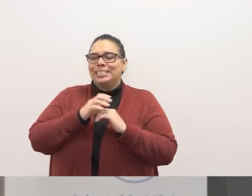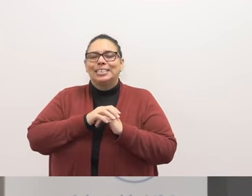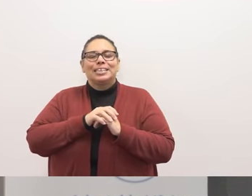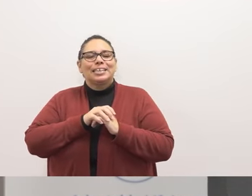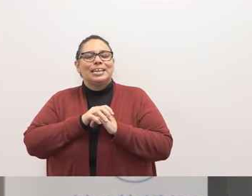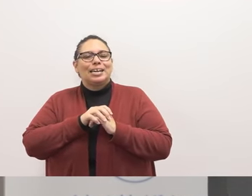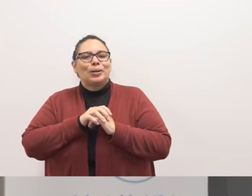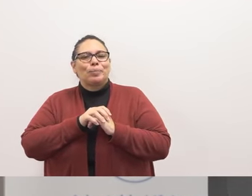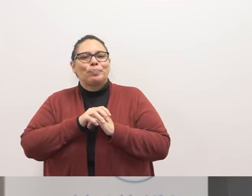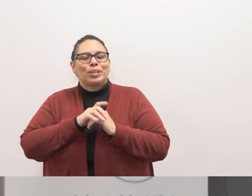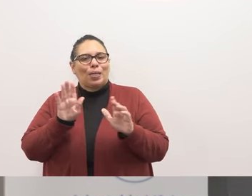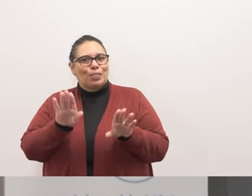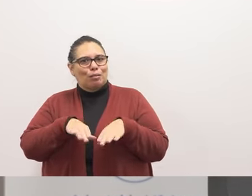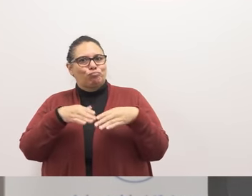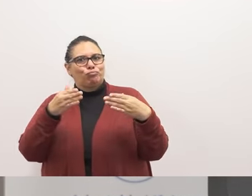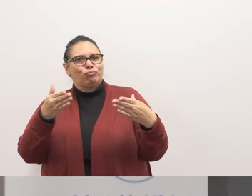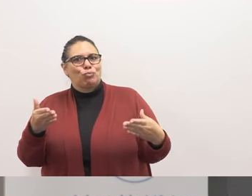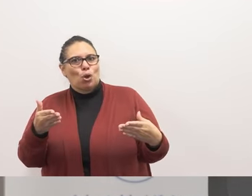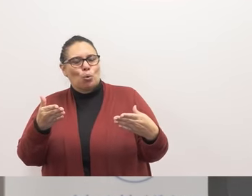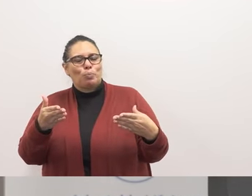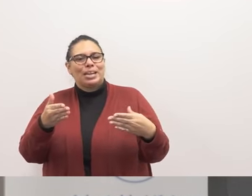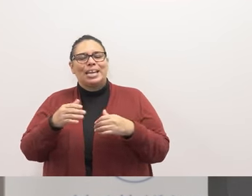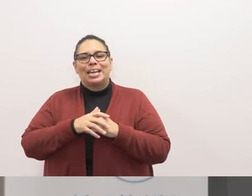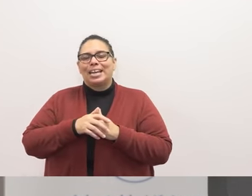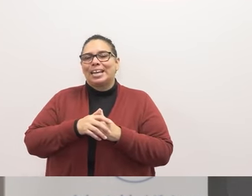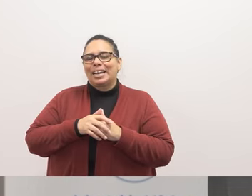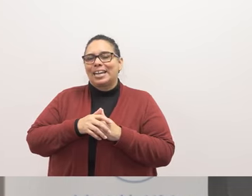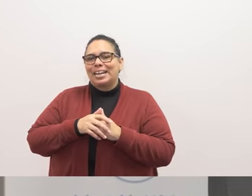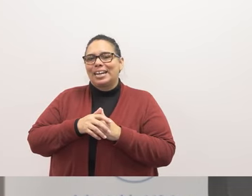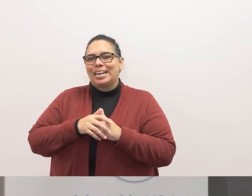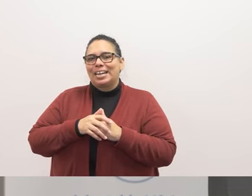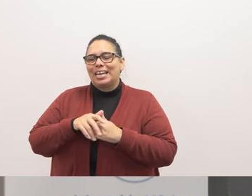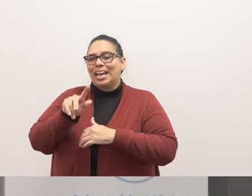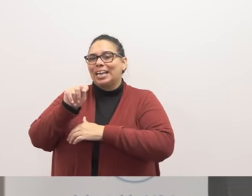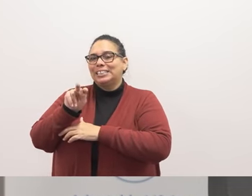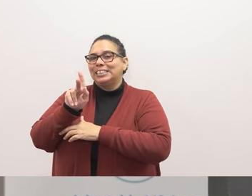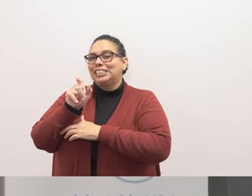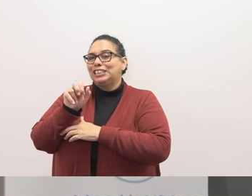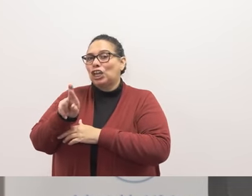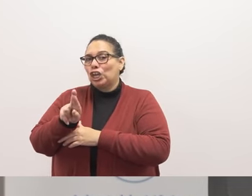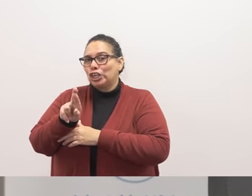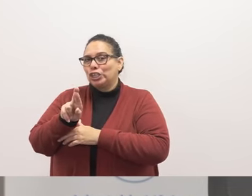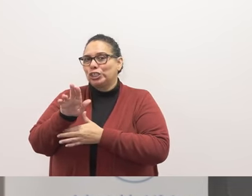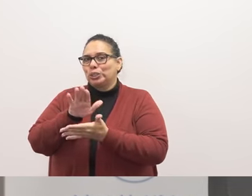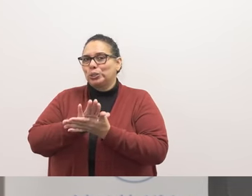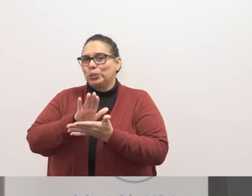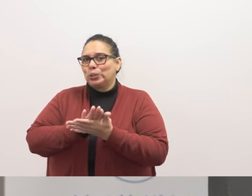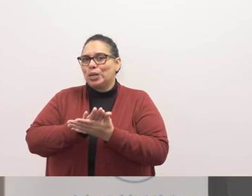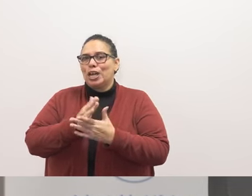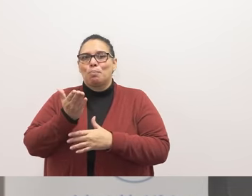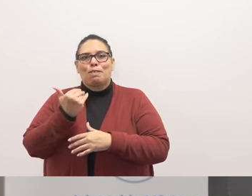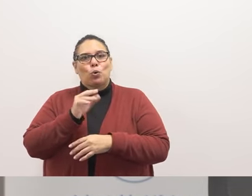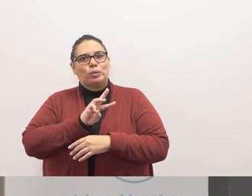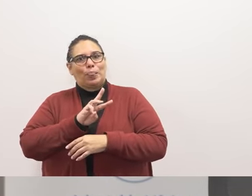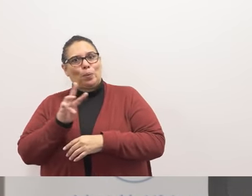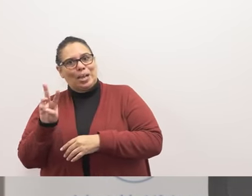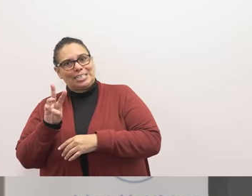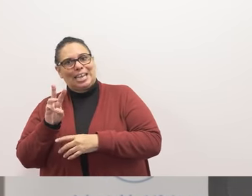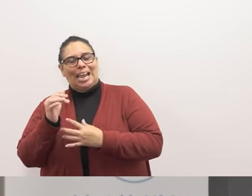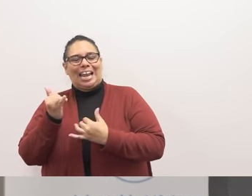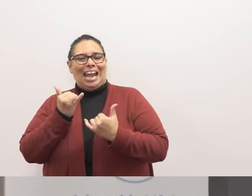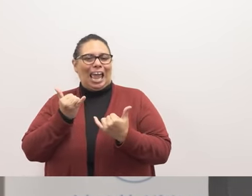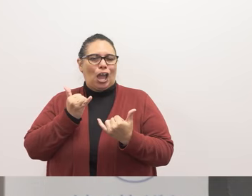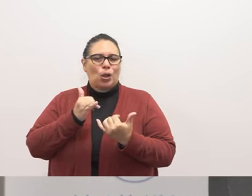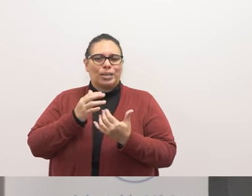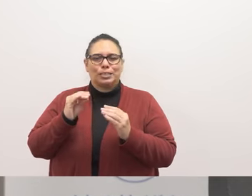the grand opening of bethune at the tucker campus so it's moved used to be on the west side now it's kind of